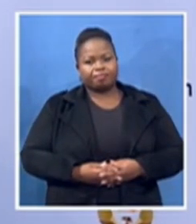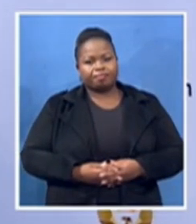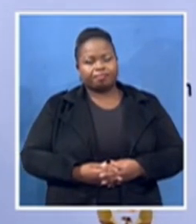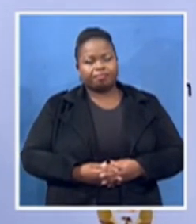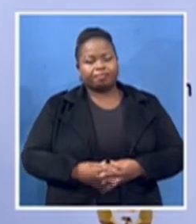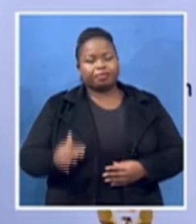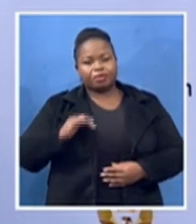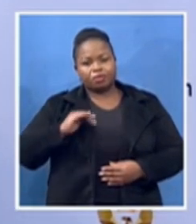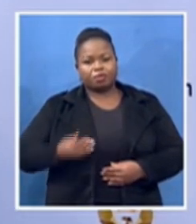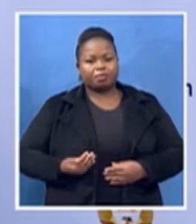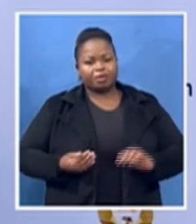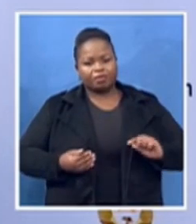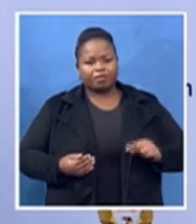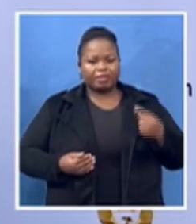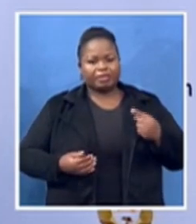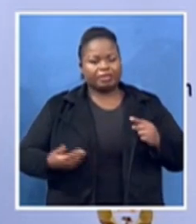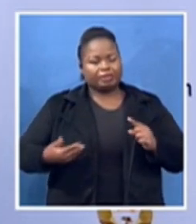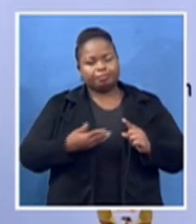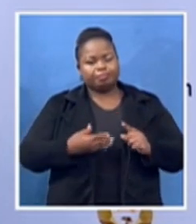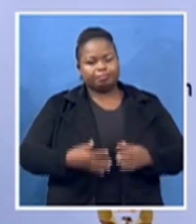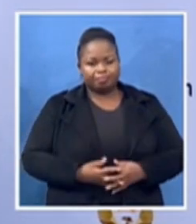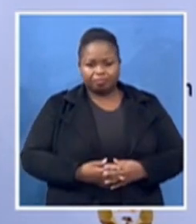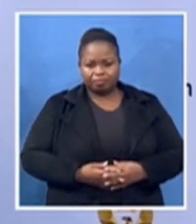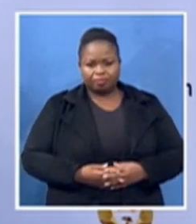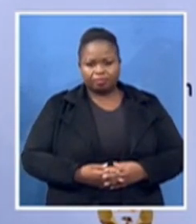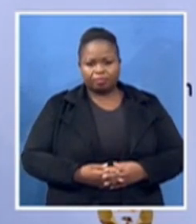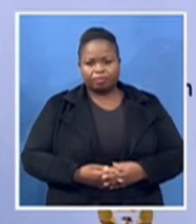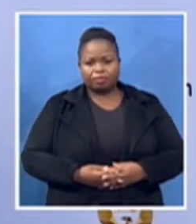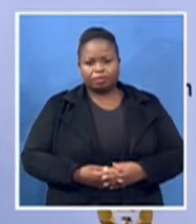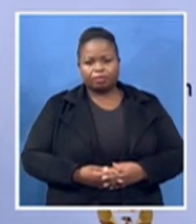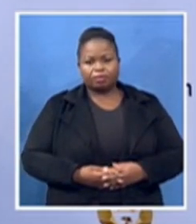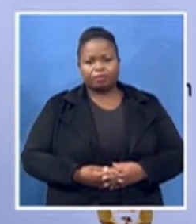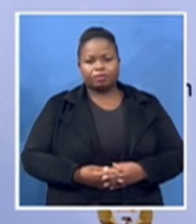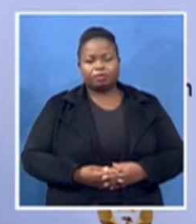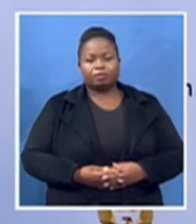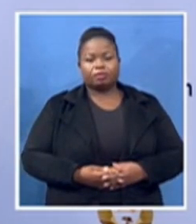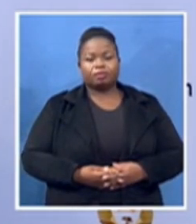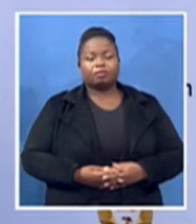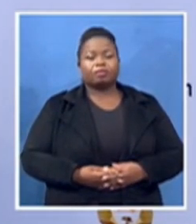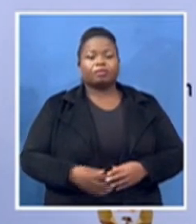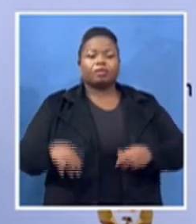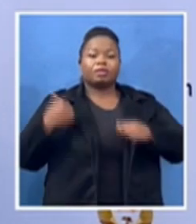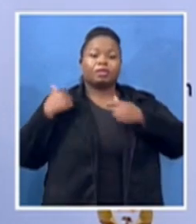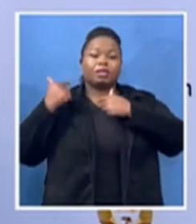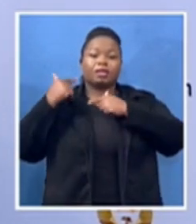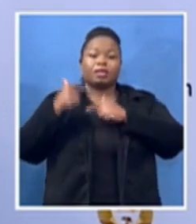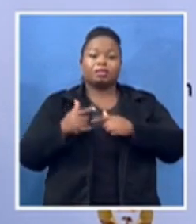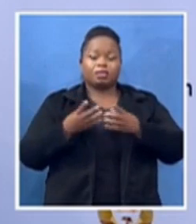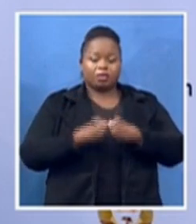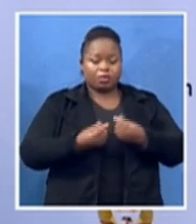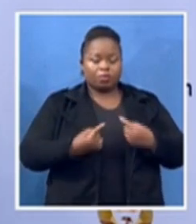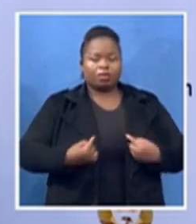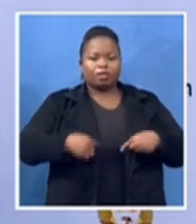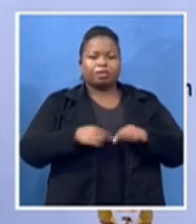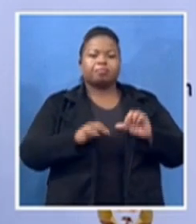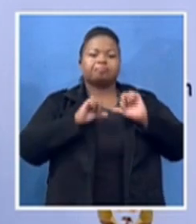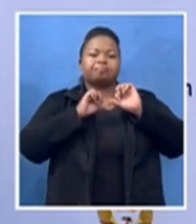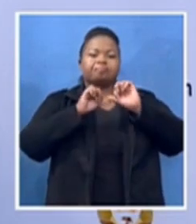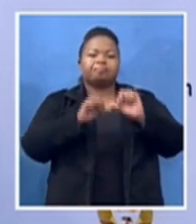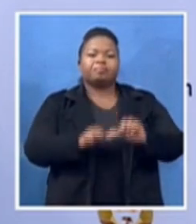the legacy she left with us will continue to save us to this day